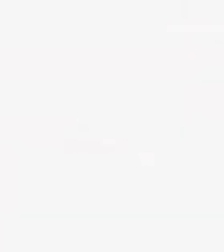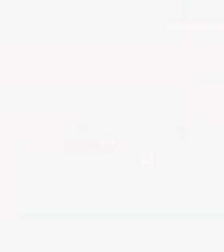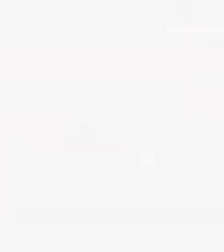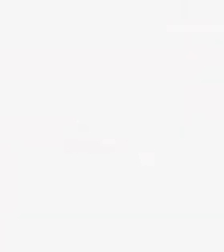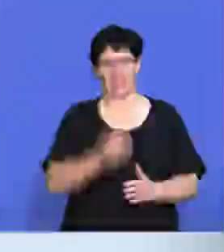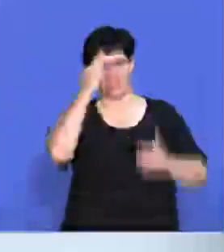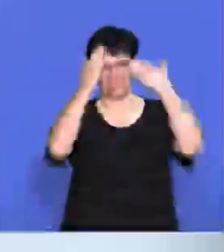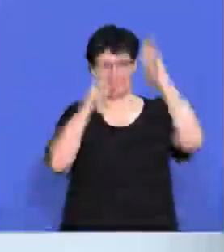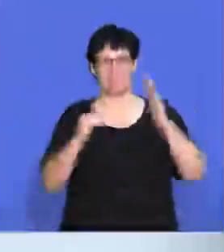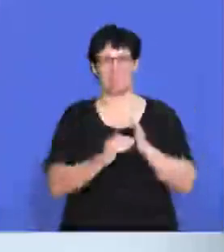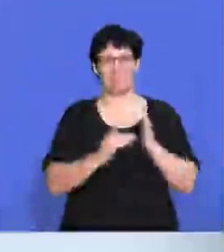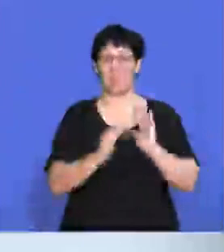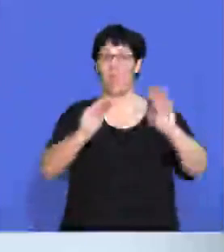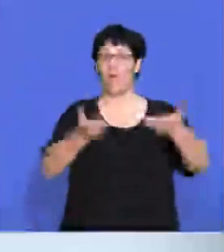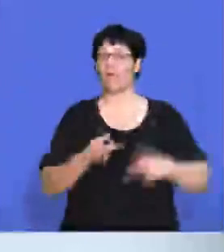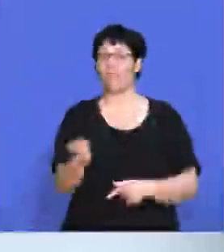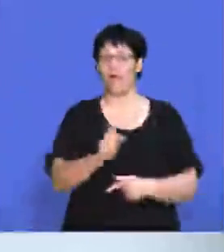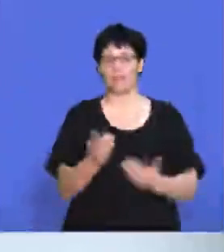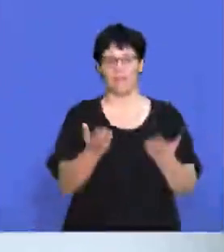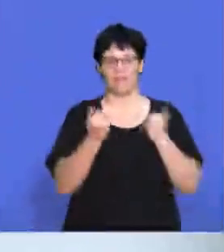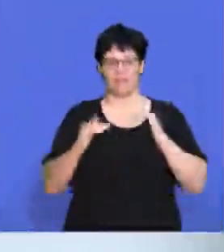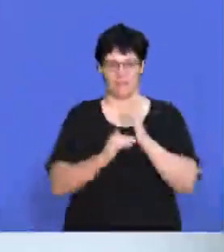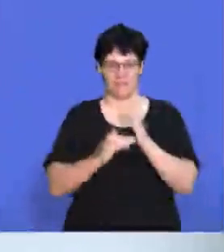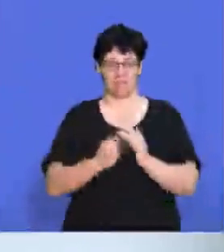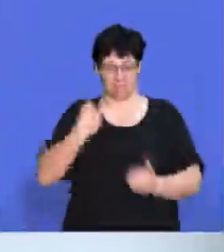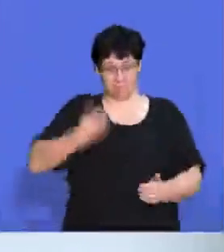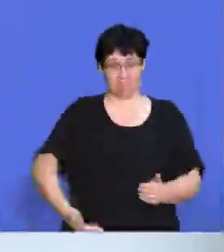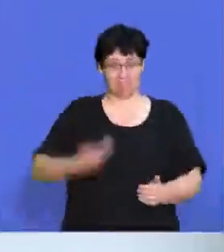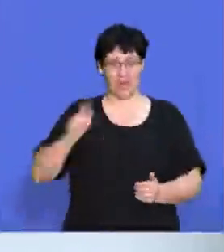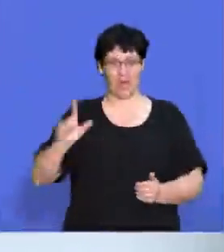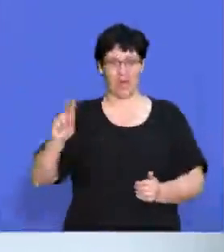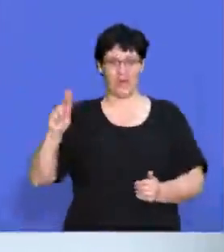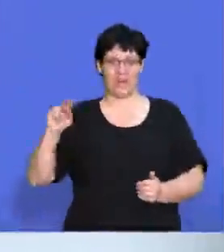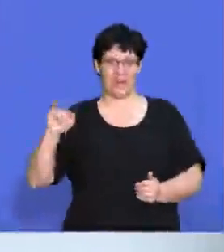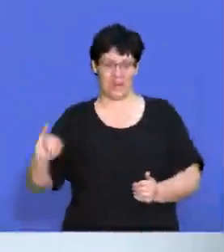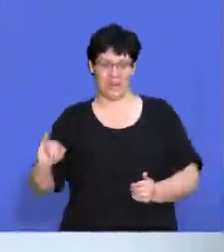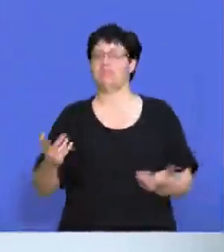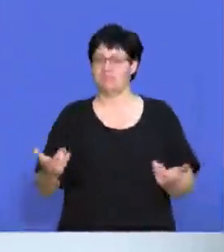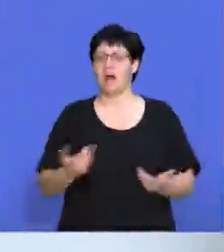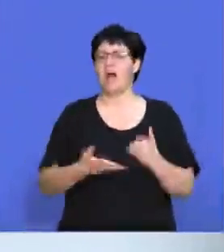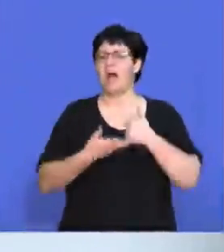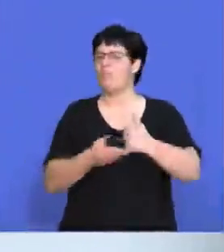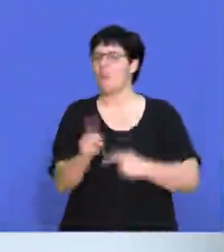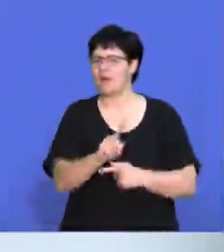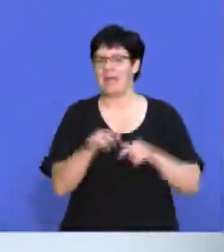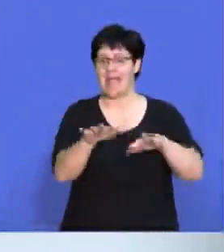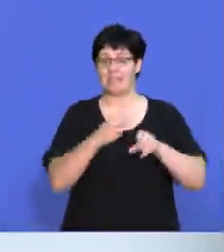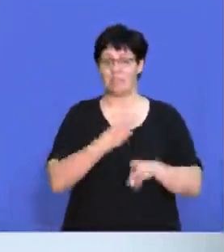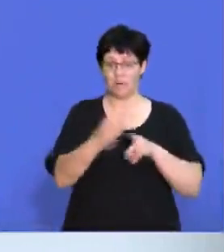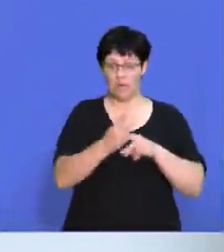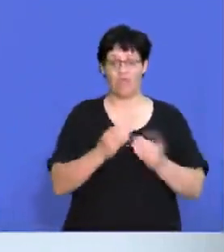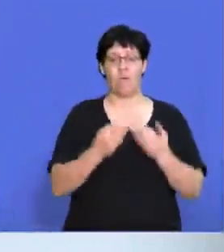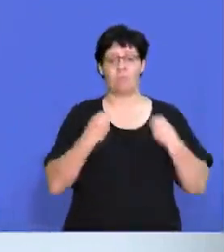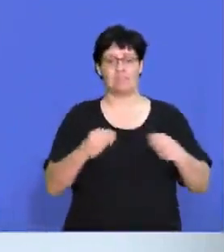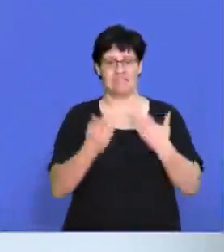Hello, and welcome to Wasometrics. My name is Luni and today we're assisting you with your exam prep